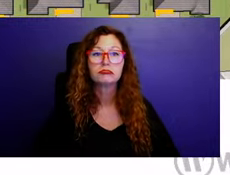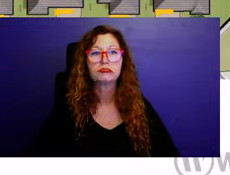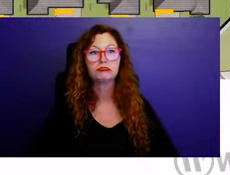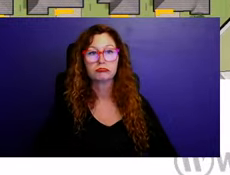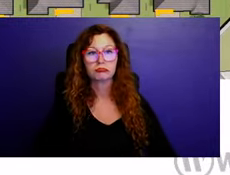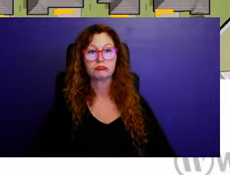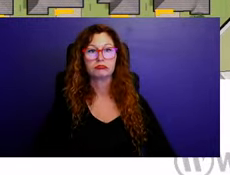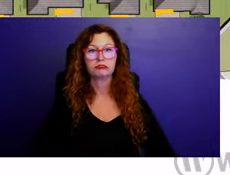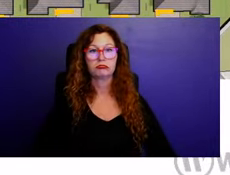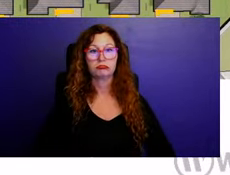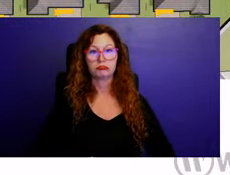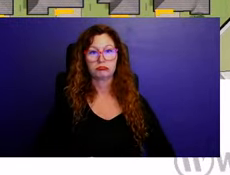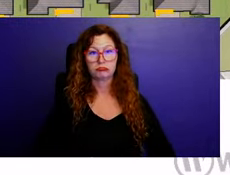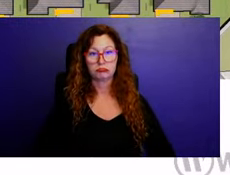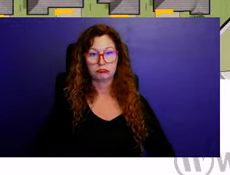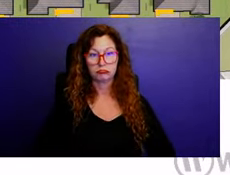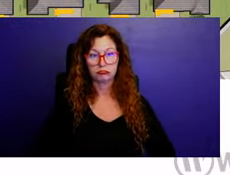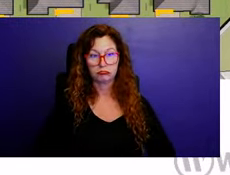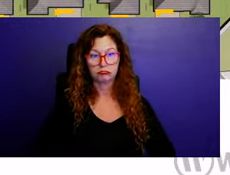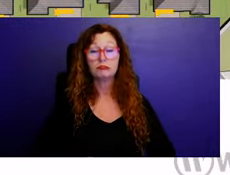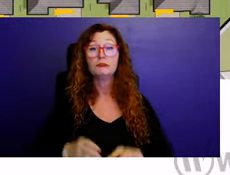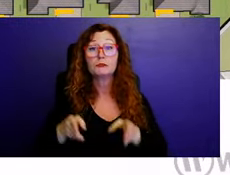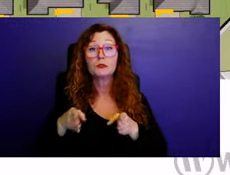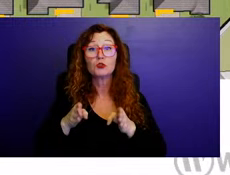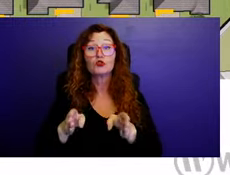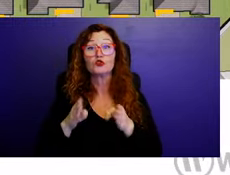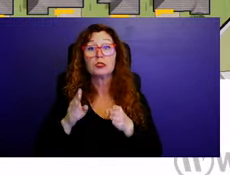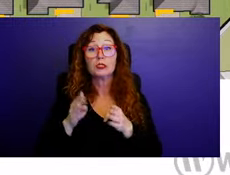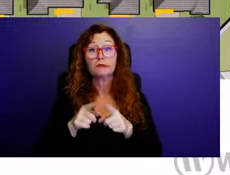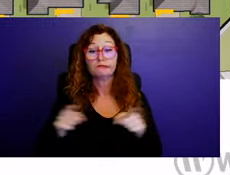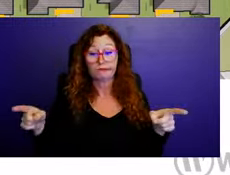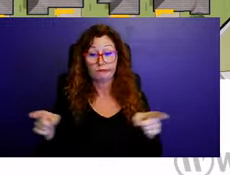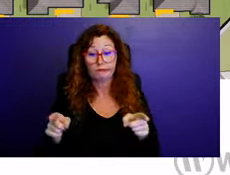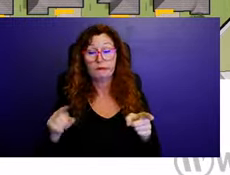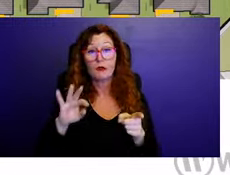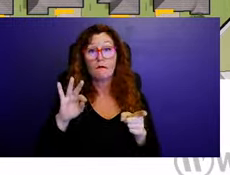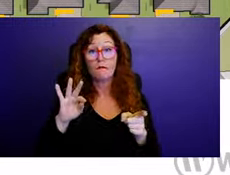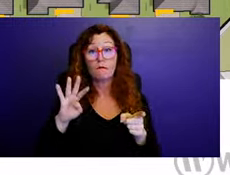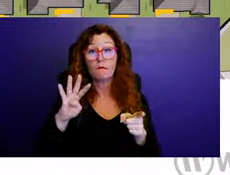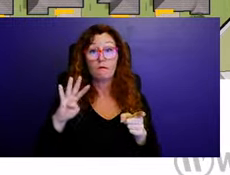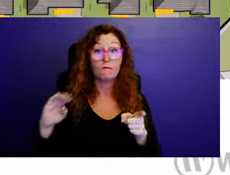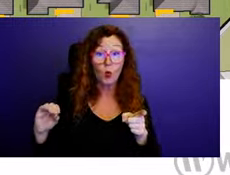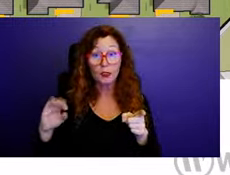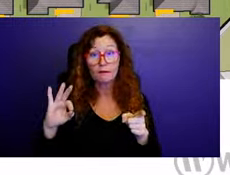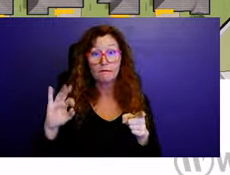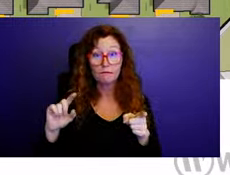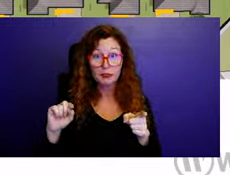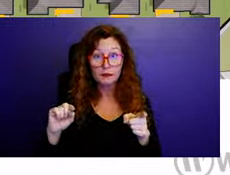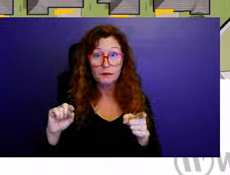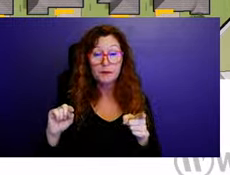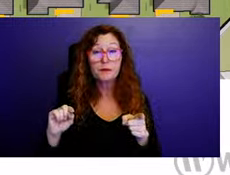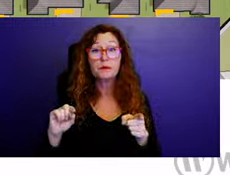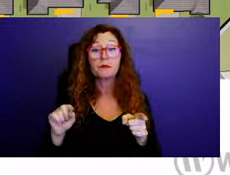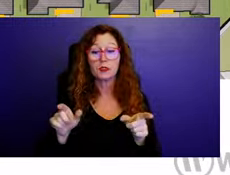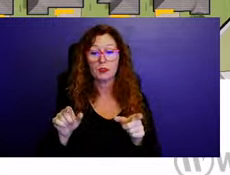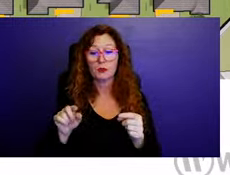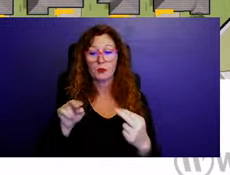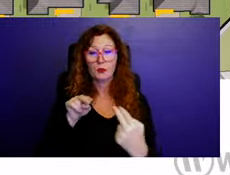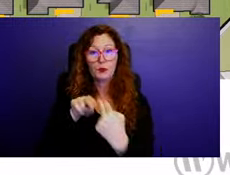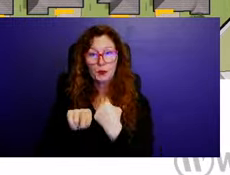again, the street is, it's a 40 foot wide right of way. It's basically, um, two, I think 10 foot travel lanes north and south, um,